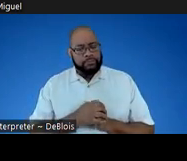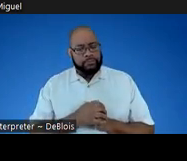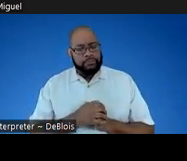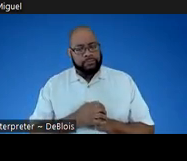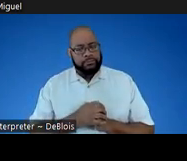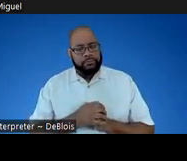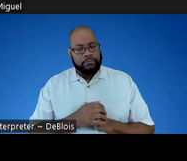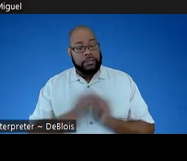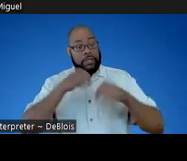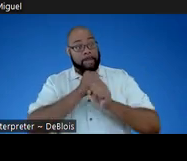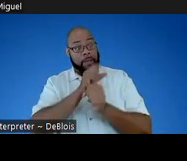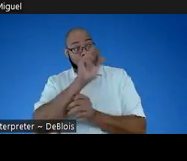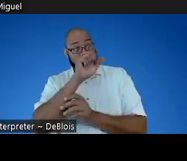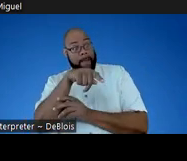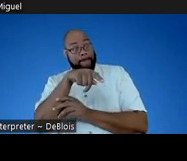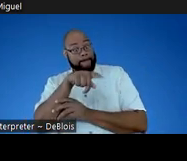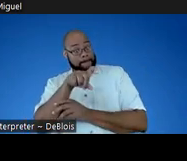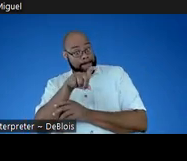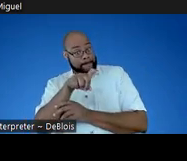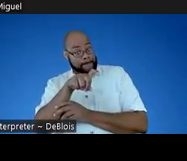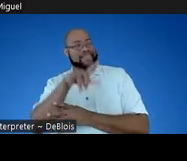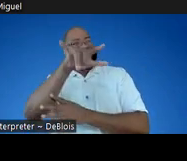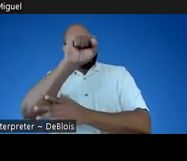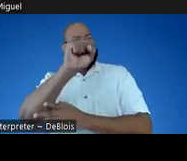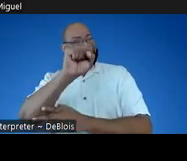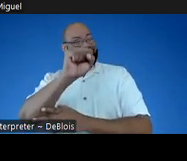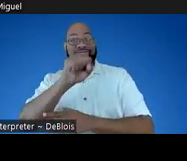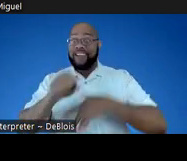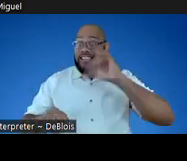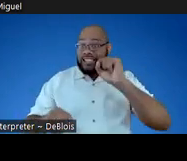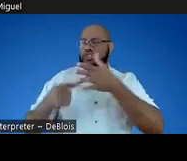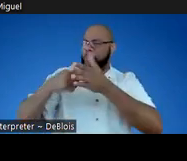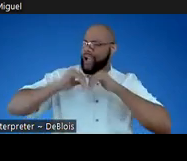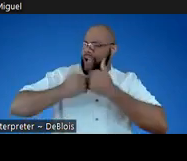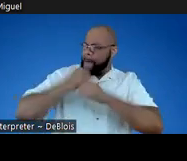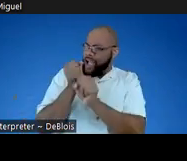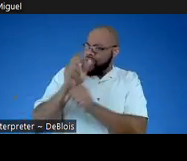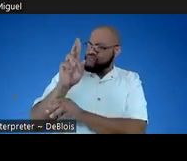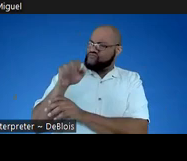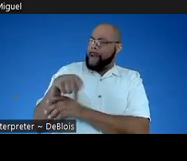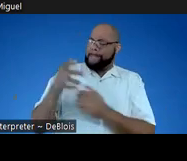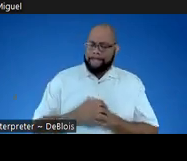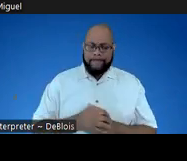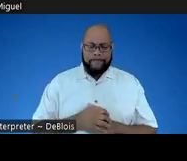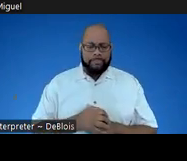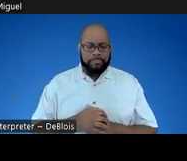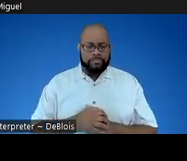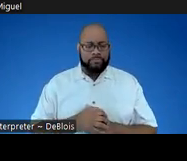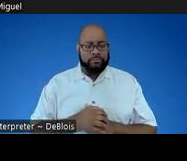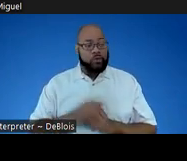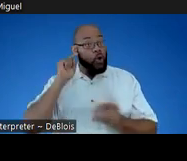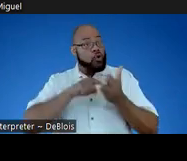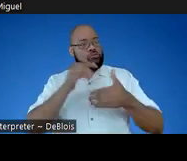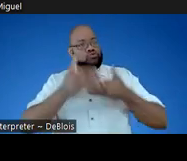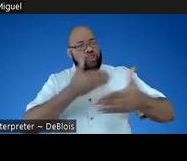Can we make a ramp? Yes! A yes? Show me. How could you make a ramp? Note the progression